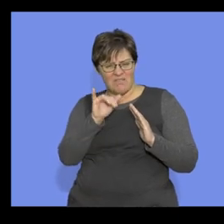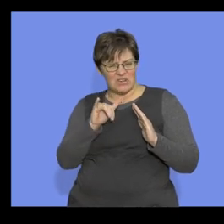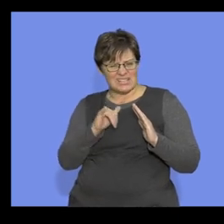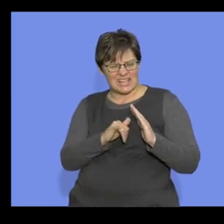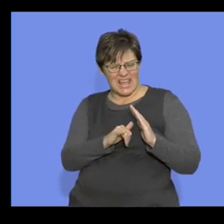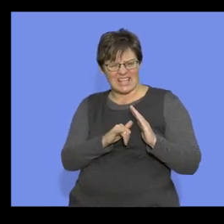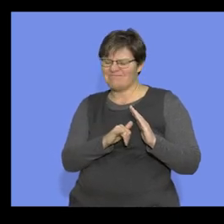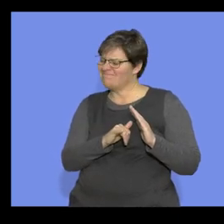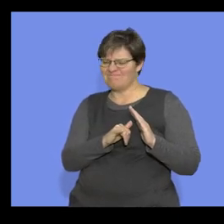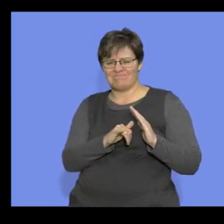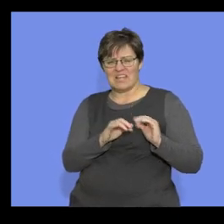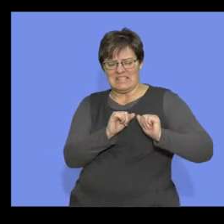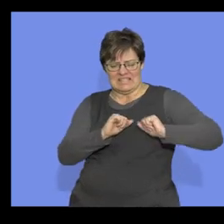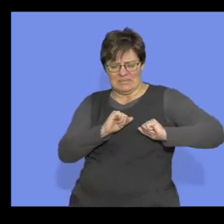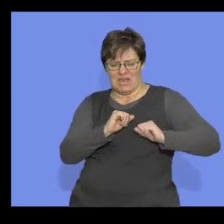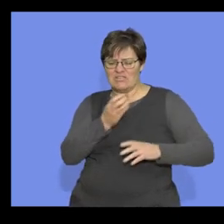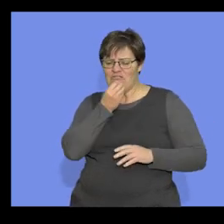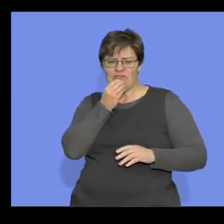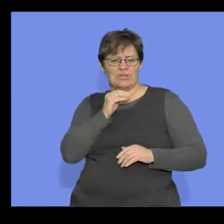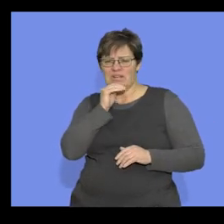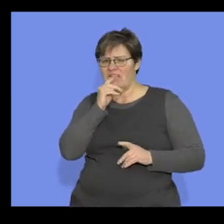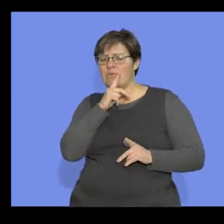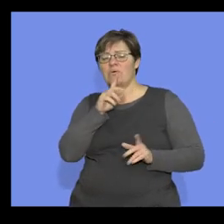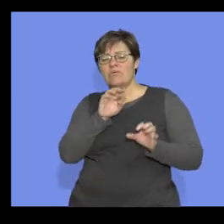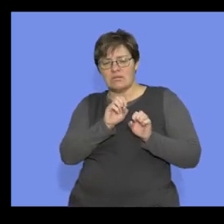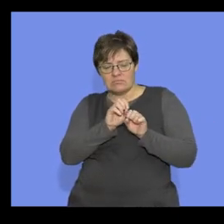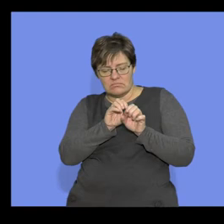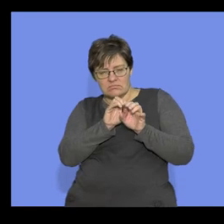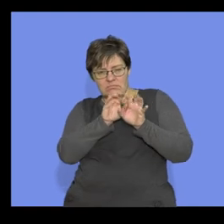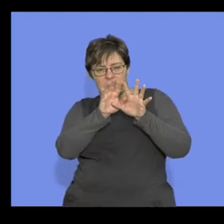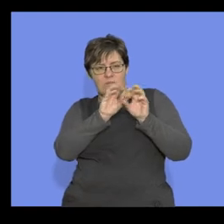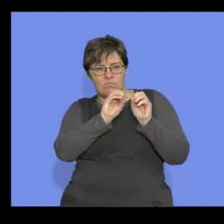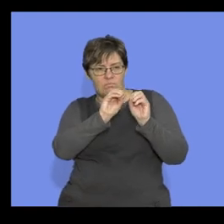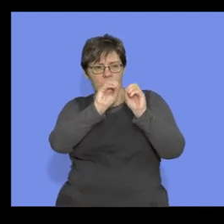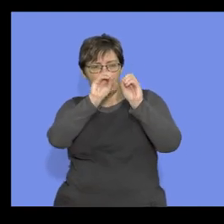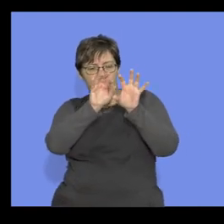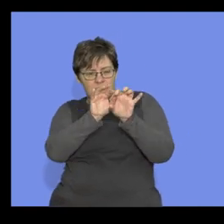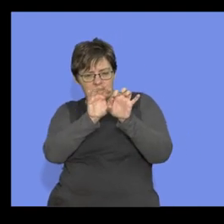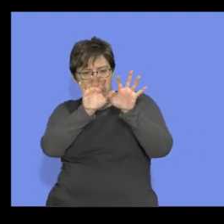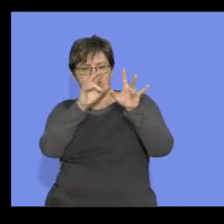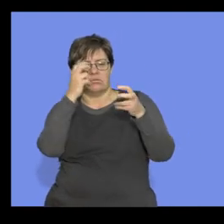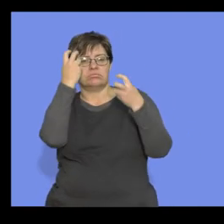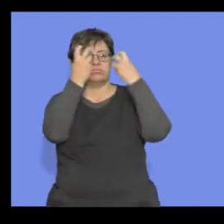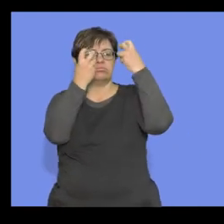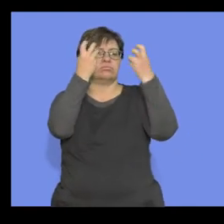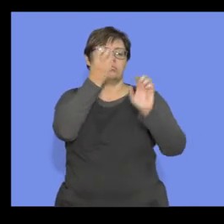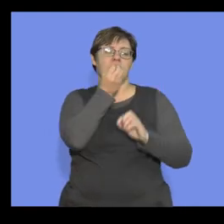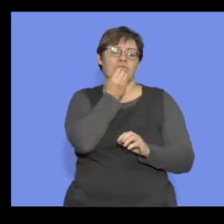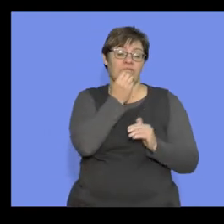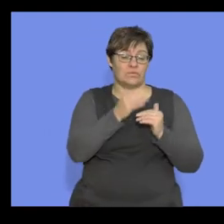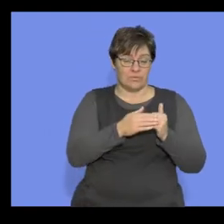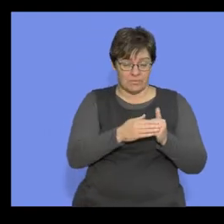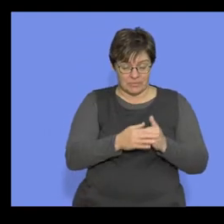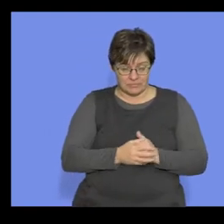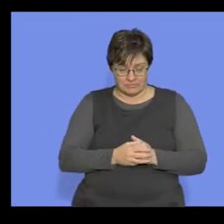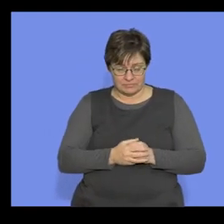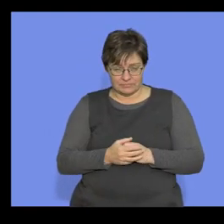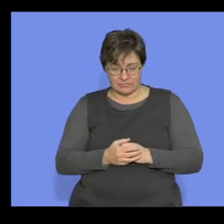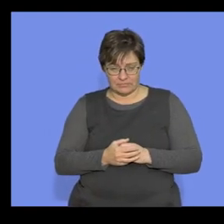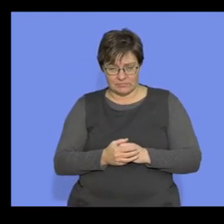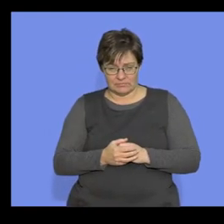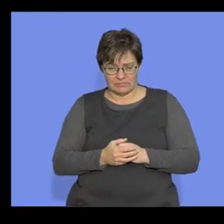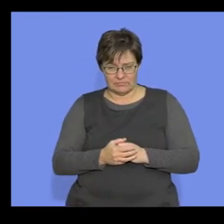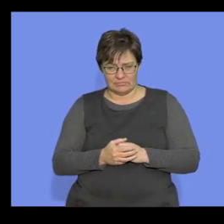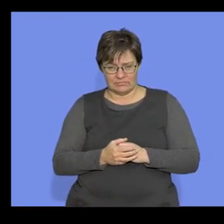needed to go out of Africa in search of food. Now, I want to